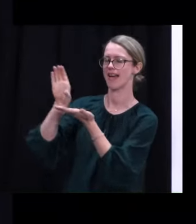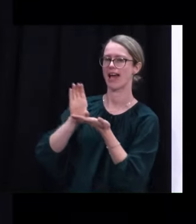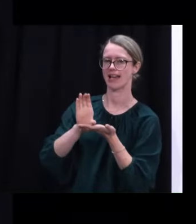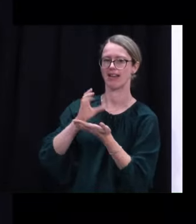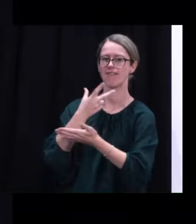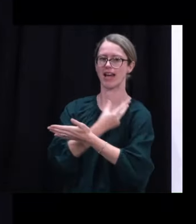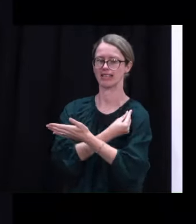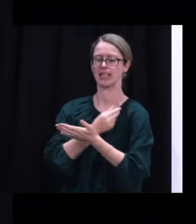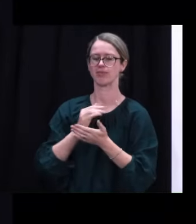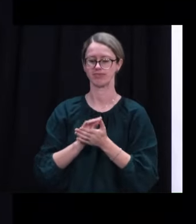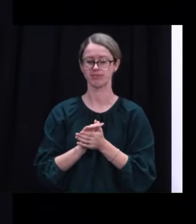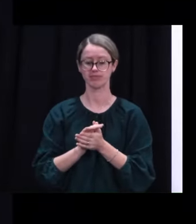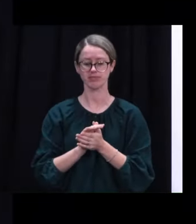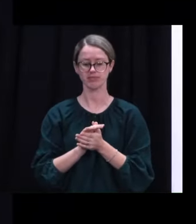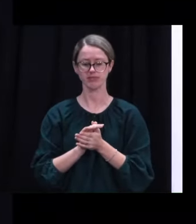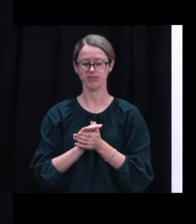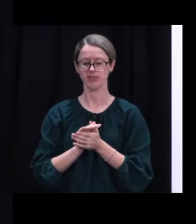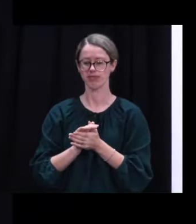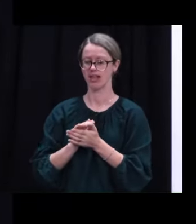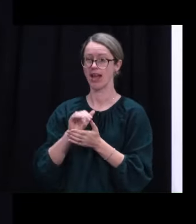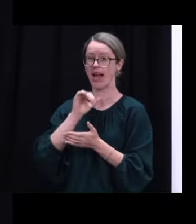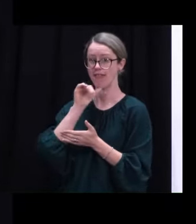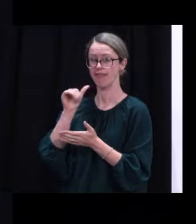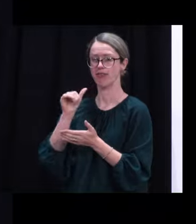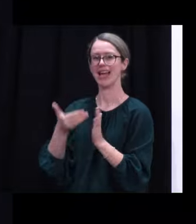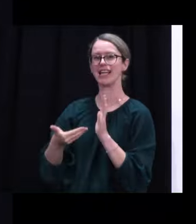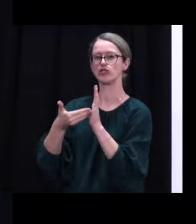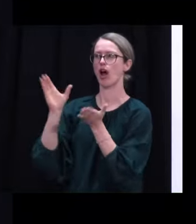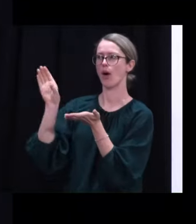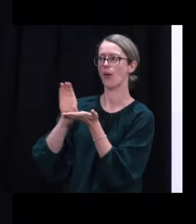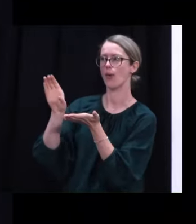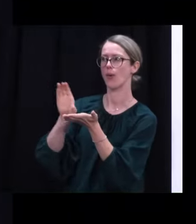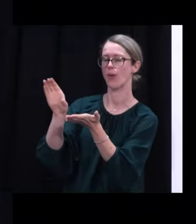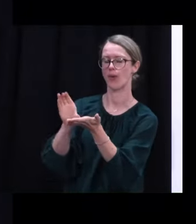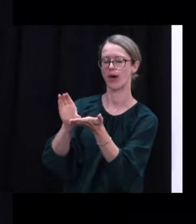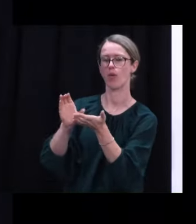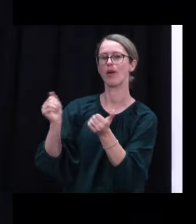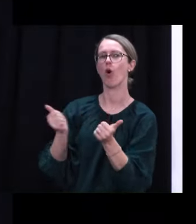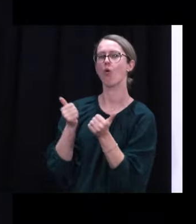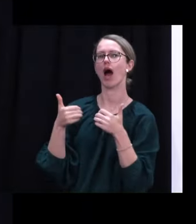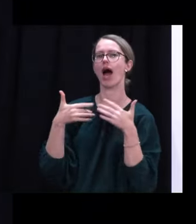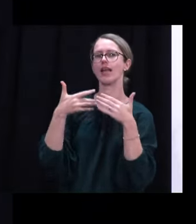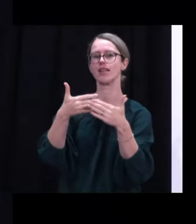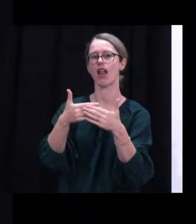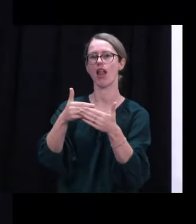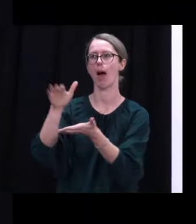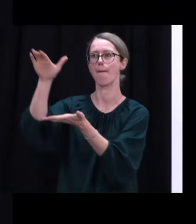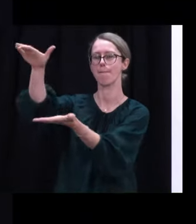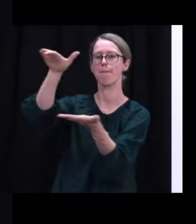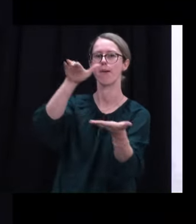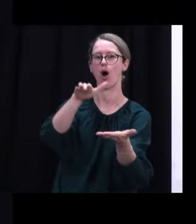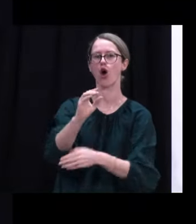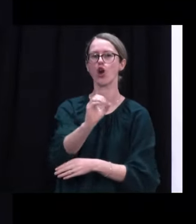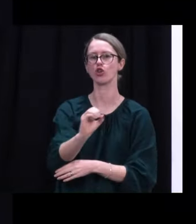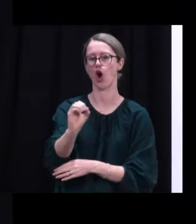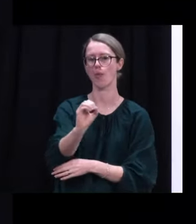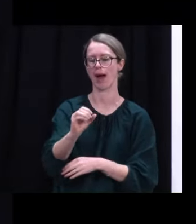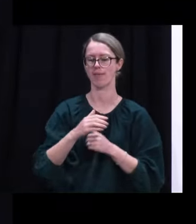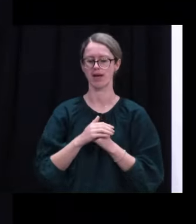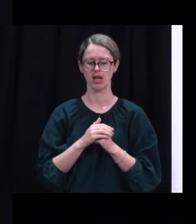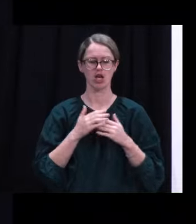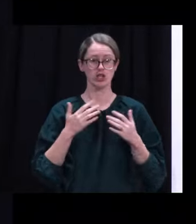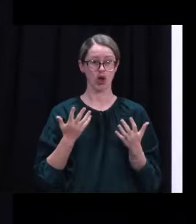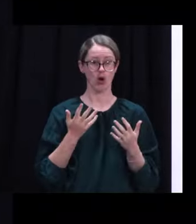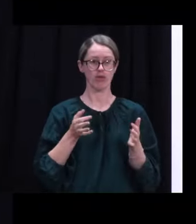This will supplement our stocks until our large shipments arrive in October. As such, the government quickly